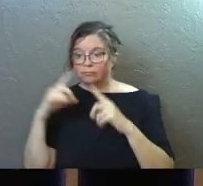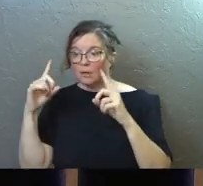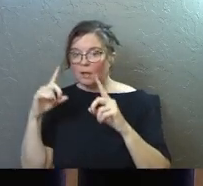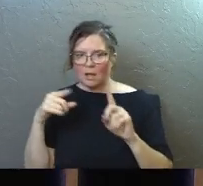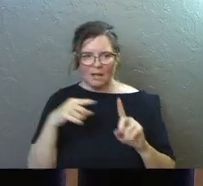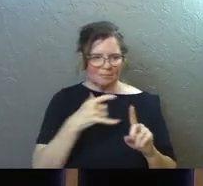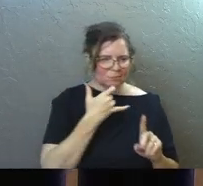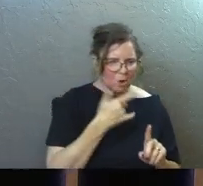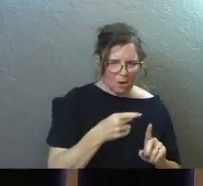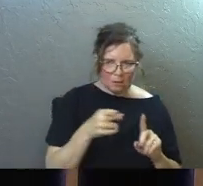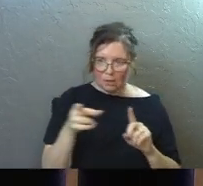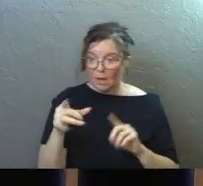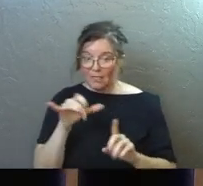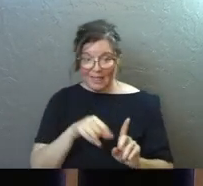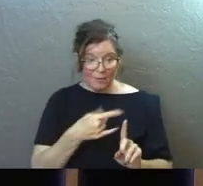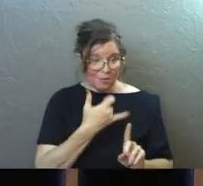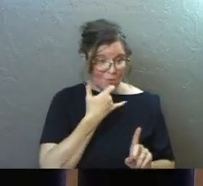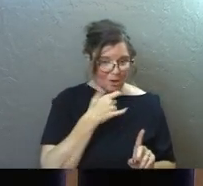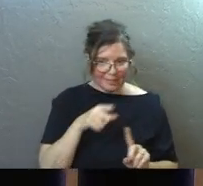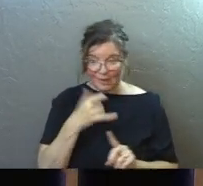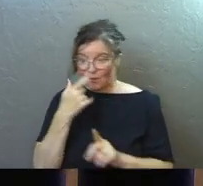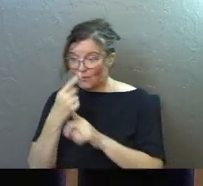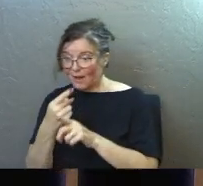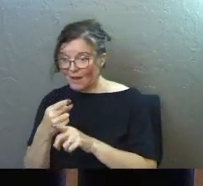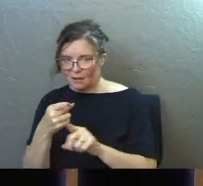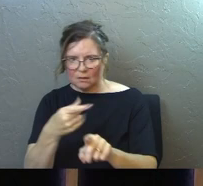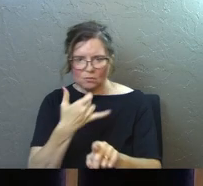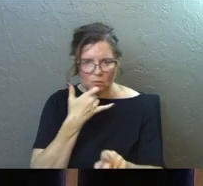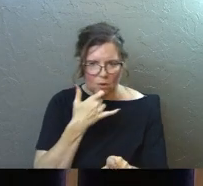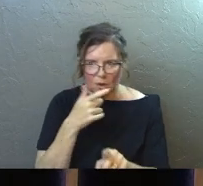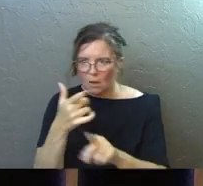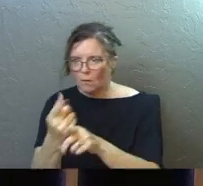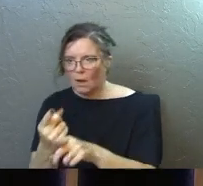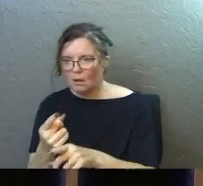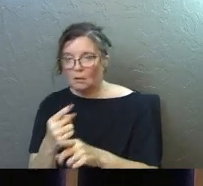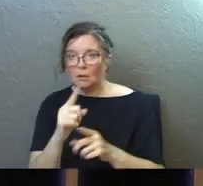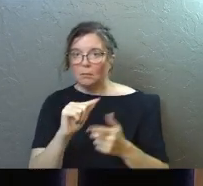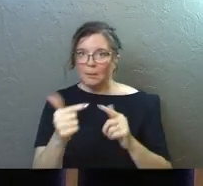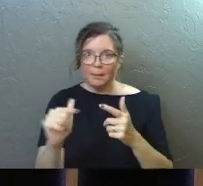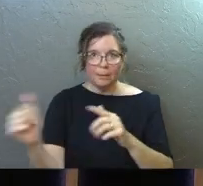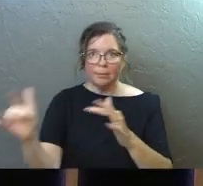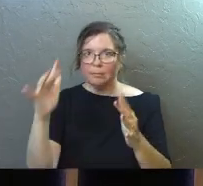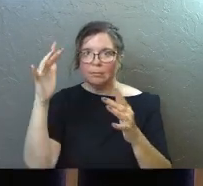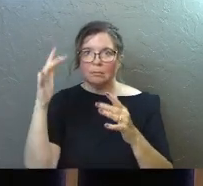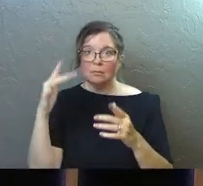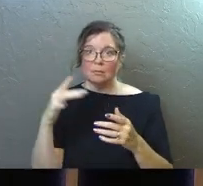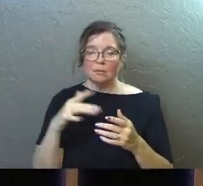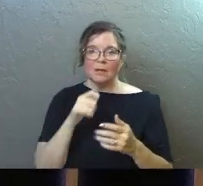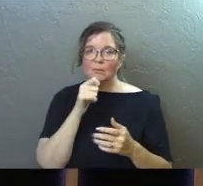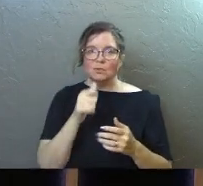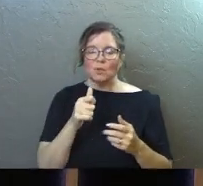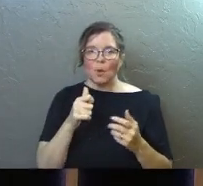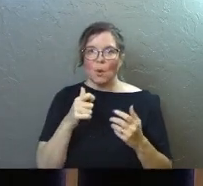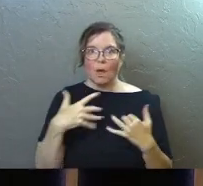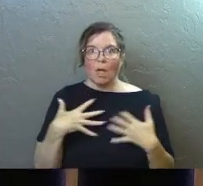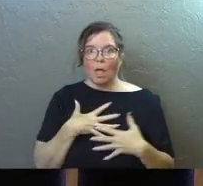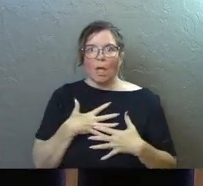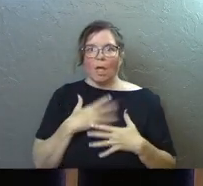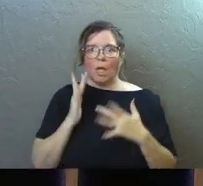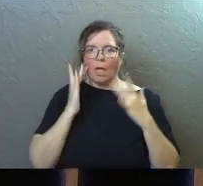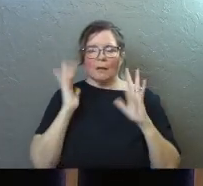in life and you're like, I got that one right. I got all these other ones wrong, but I got this one right. And don't sweat it.